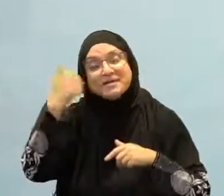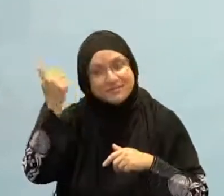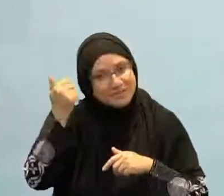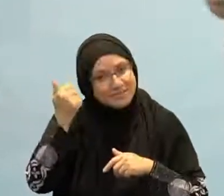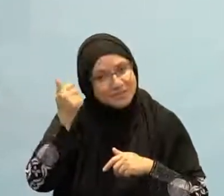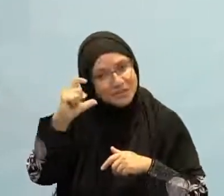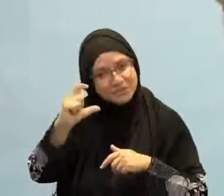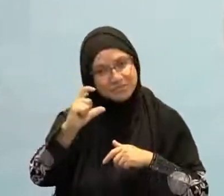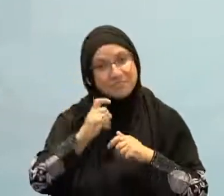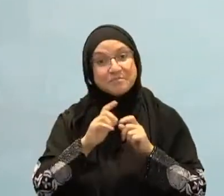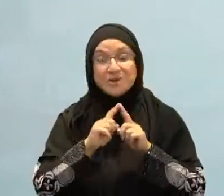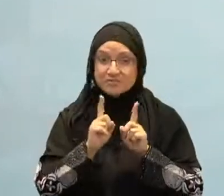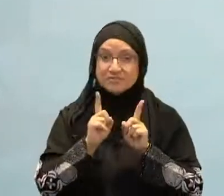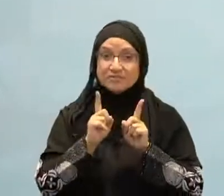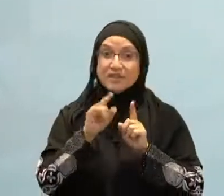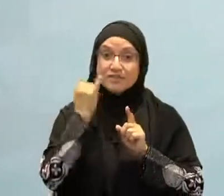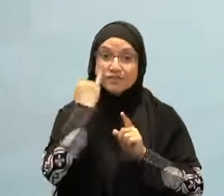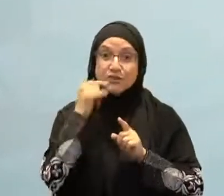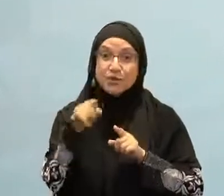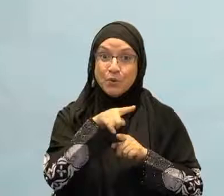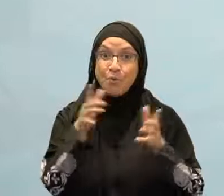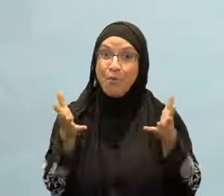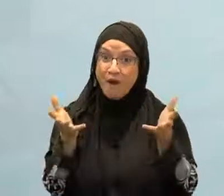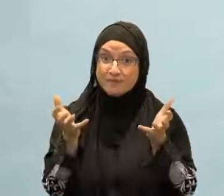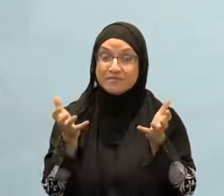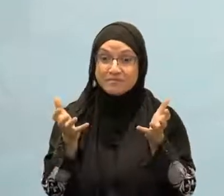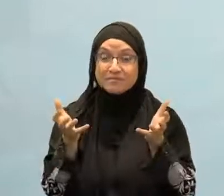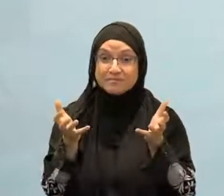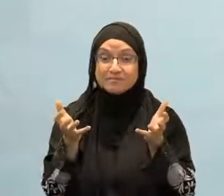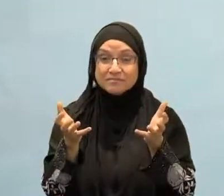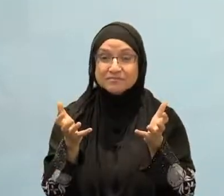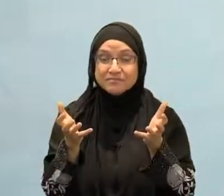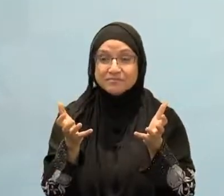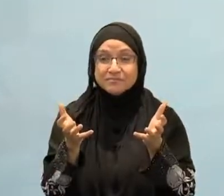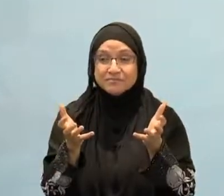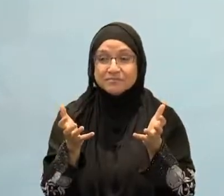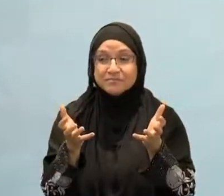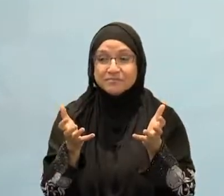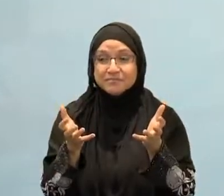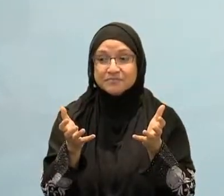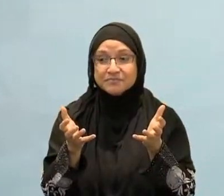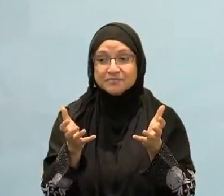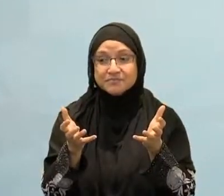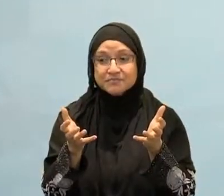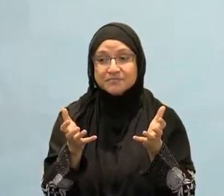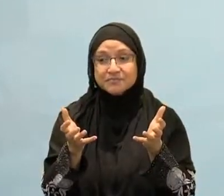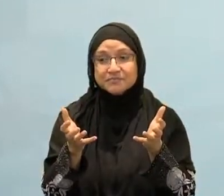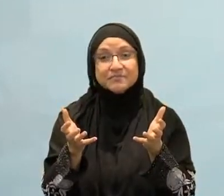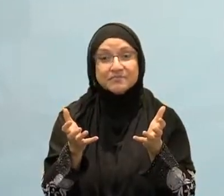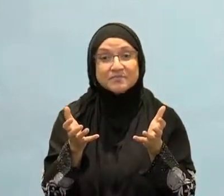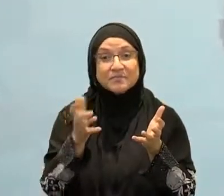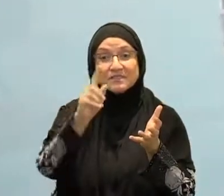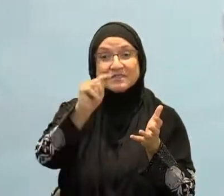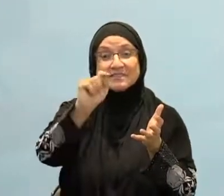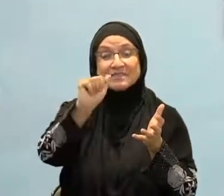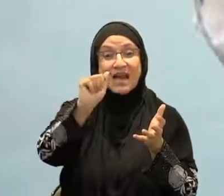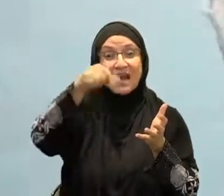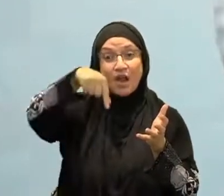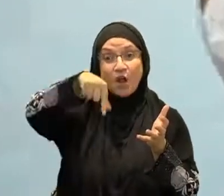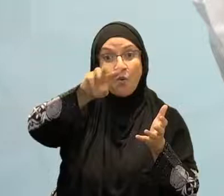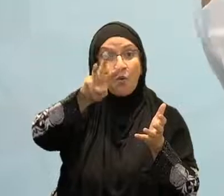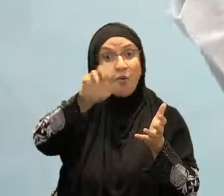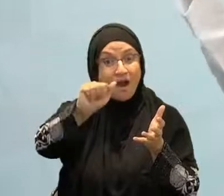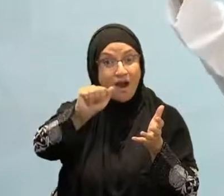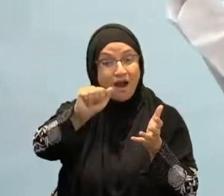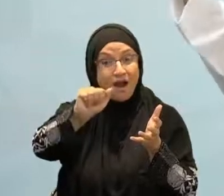maybe you'll fall short and you'll sin sometimes. But if you seek to be a person of ihsan, seek to be a person of excellence, there's one way there. And that's a